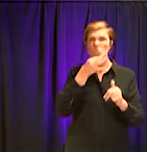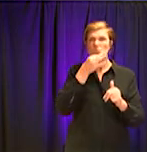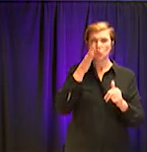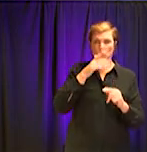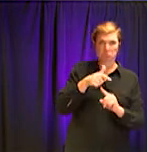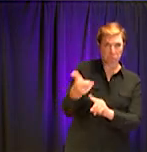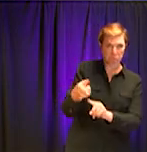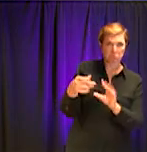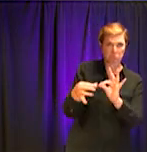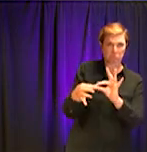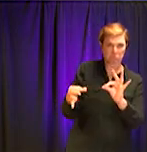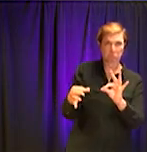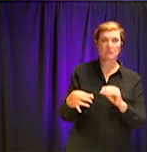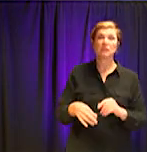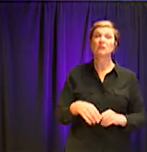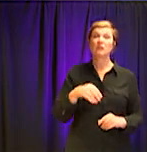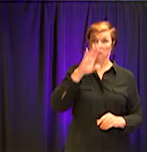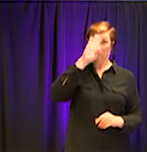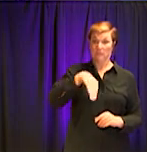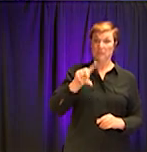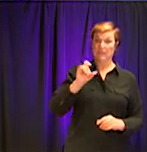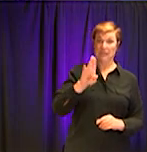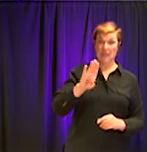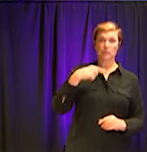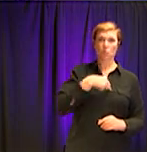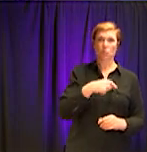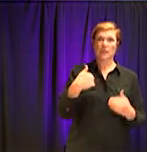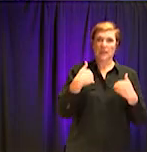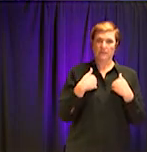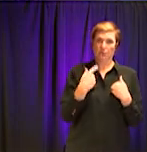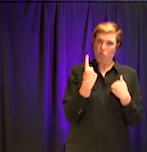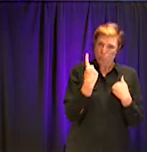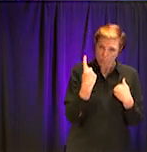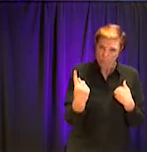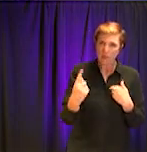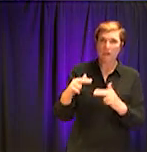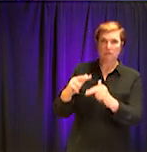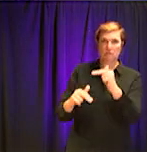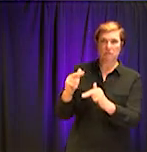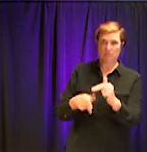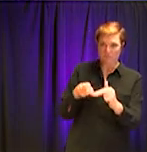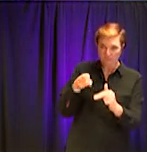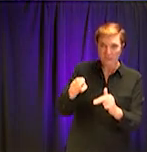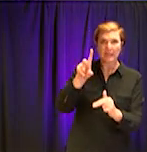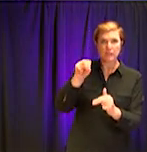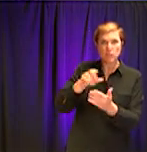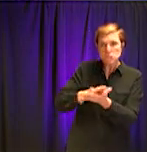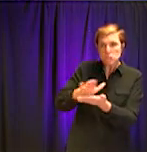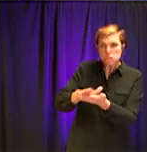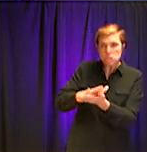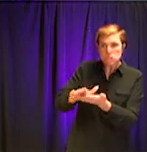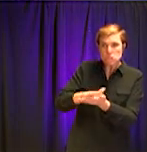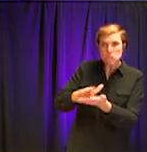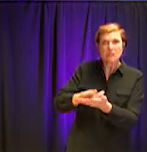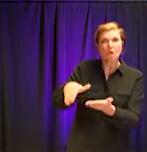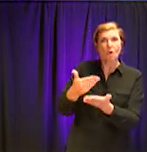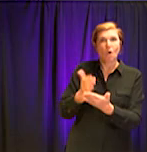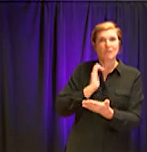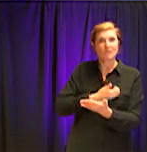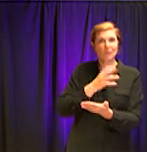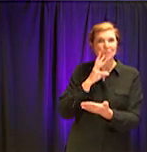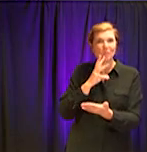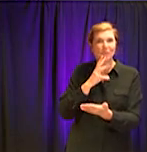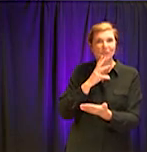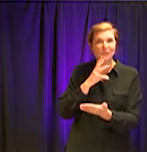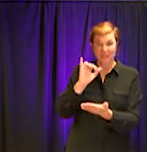of fresh drinking water and we have one facility that actually treats and provides that water to our citizens. We